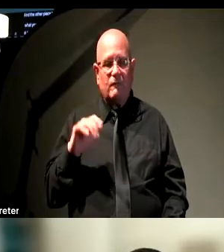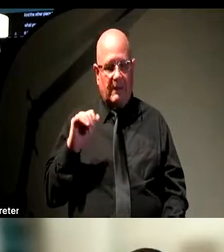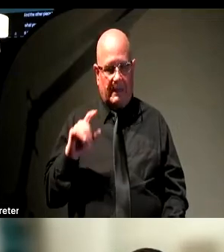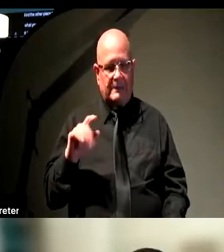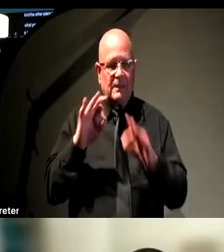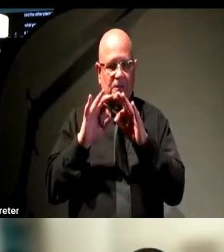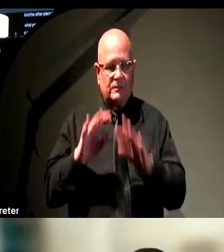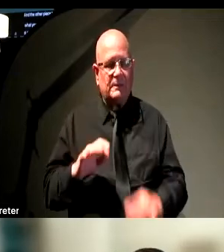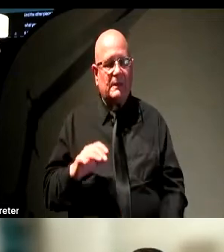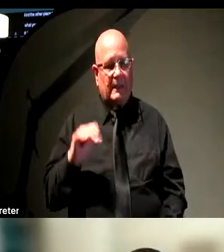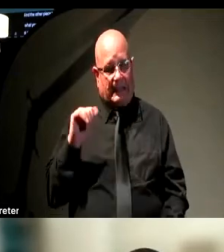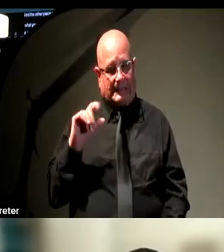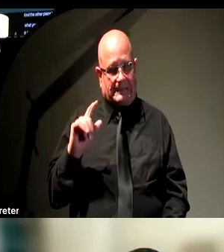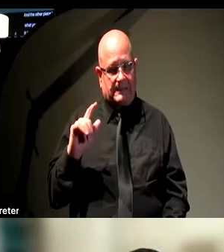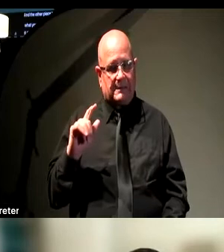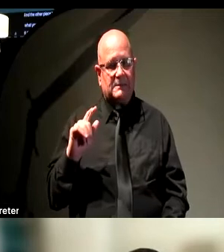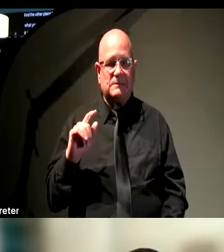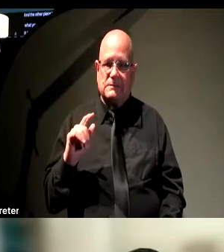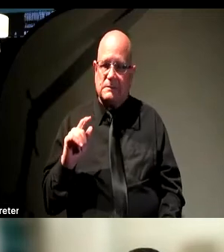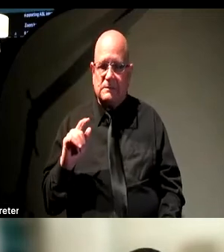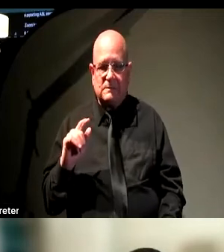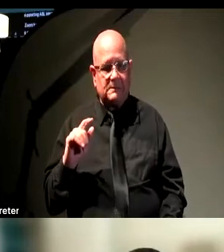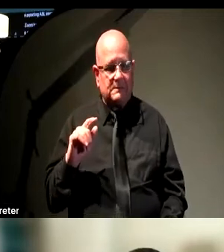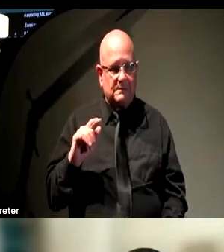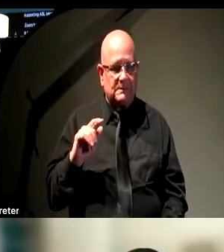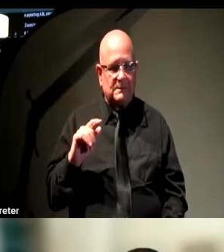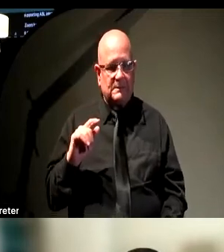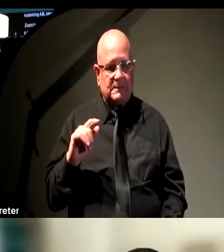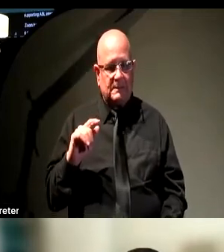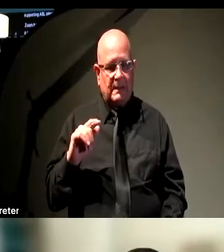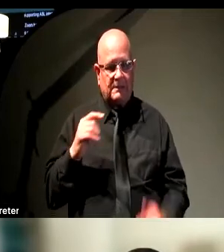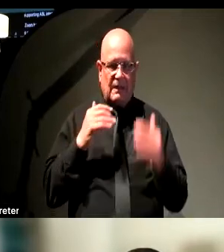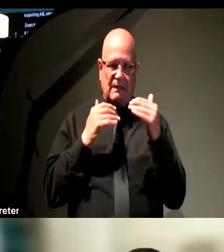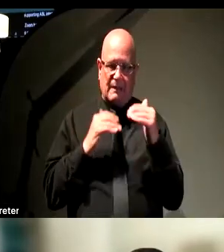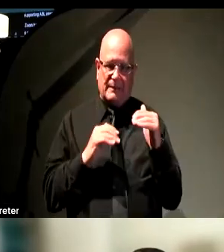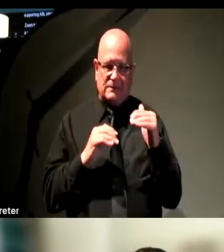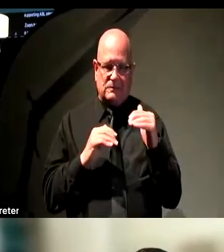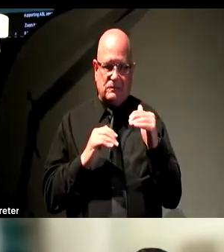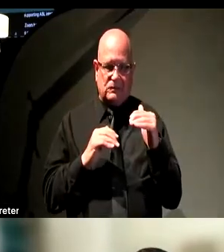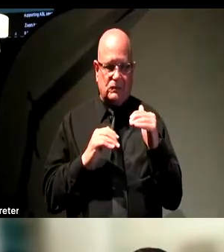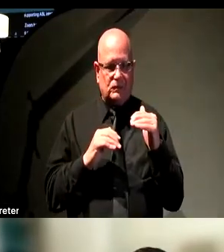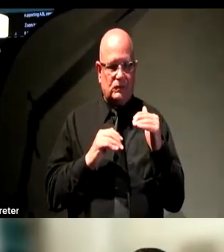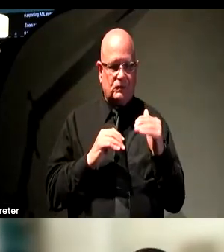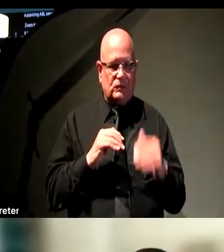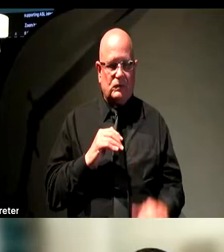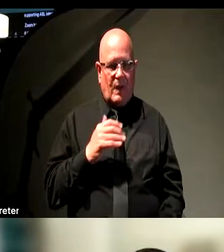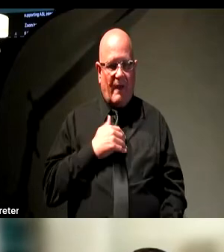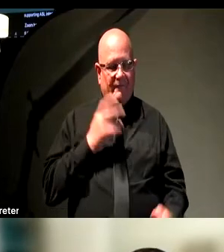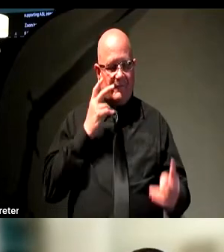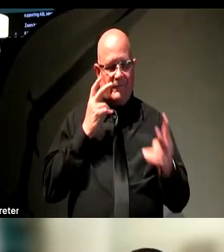a little bit better than it was at first. used to have a limit to how many people you could have visible